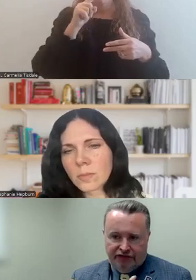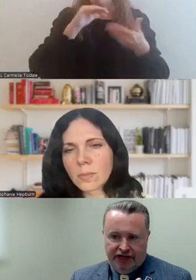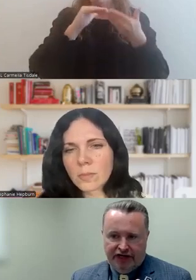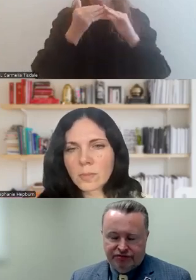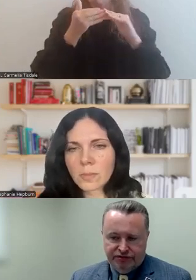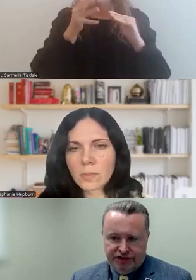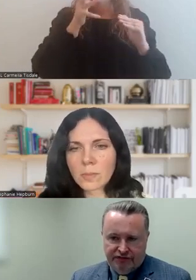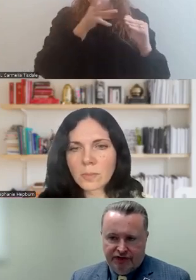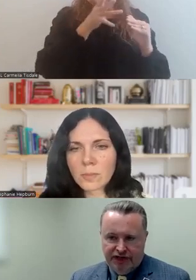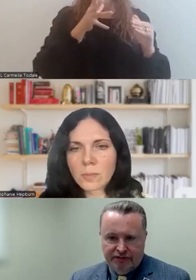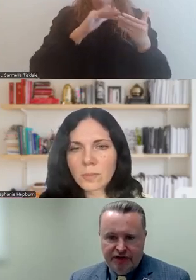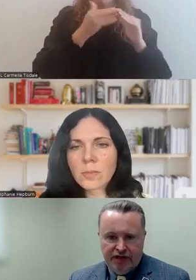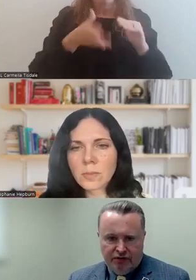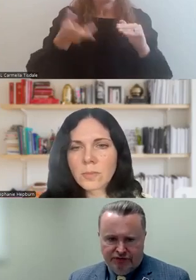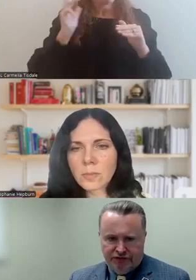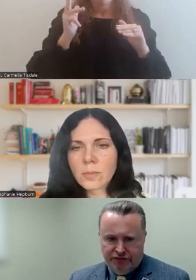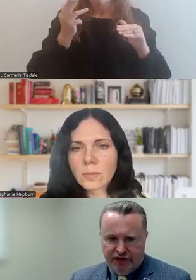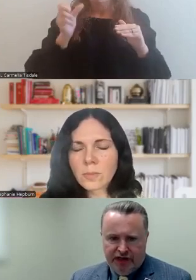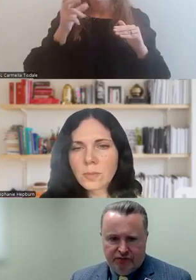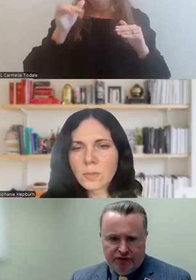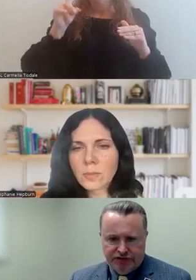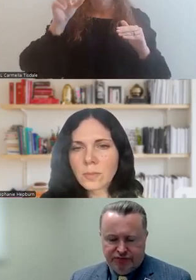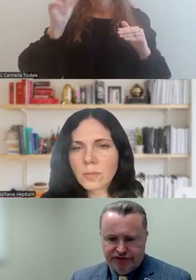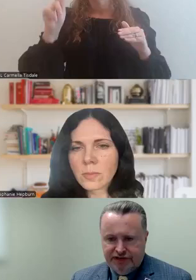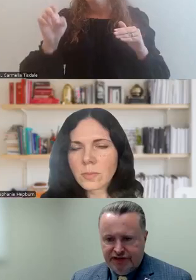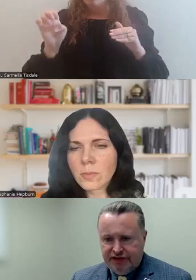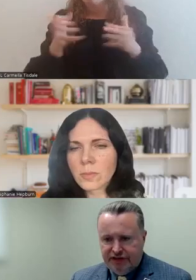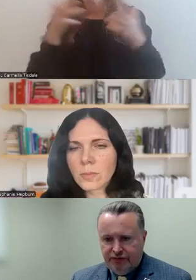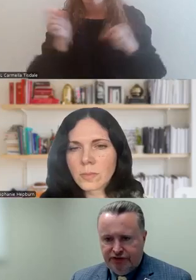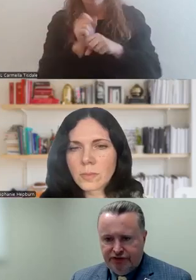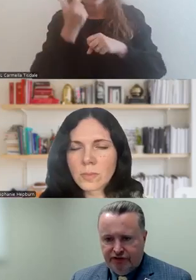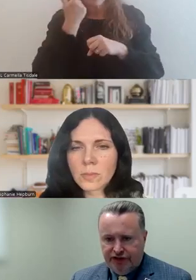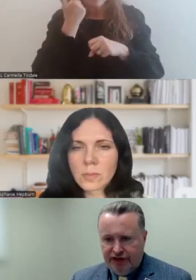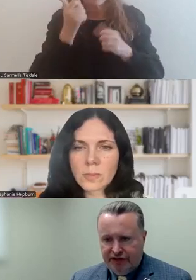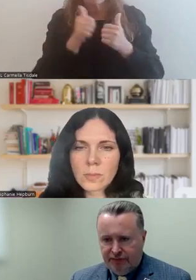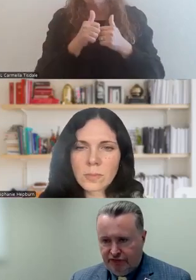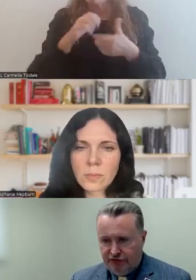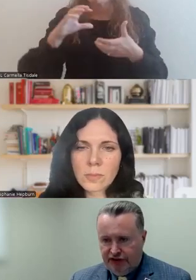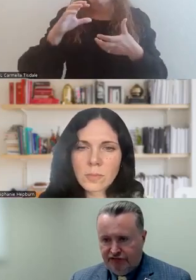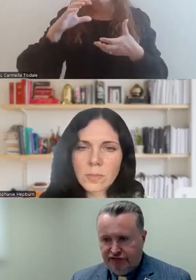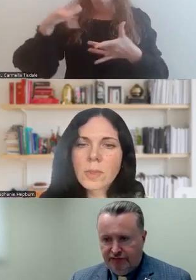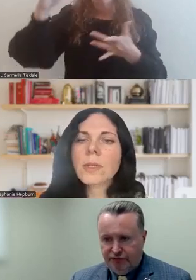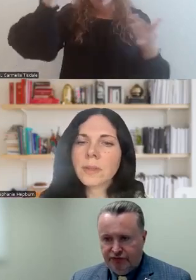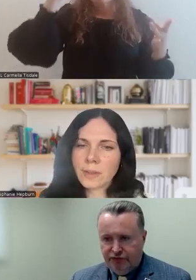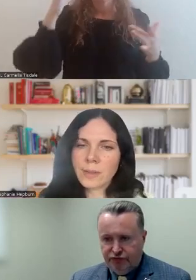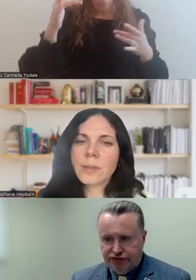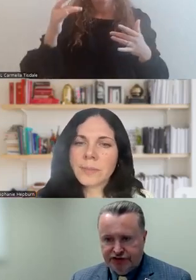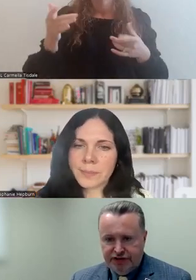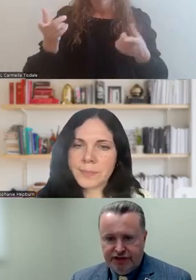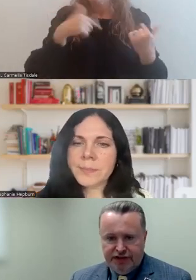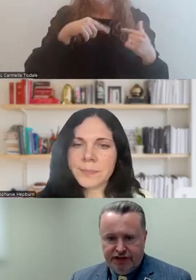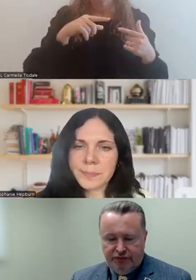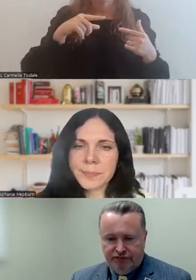has a high suicide rate and we've also done a lot of work just recently with the hurricane, a couple of hurricanes has come through